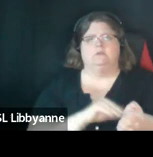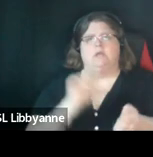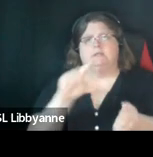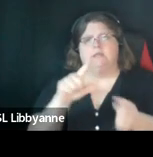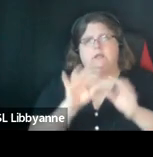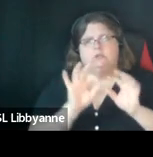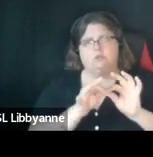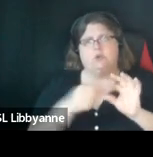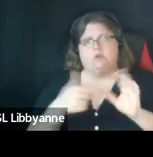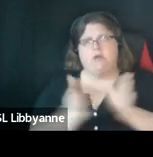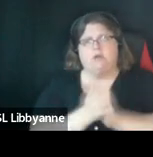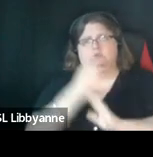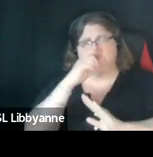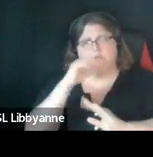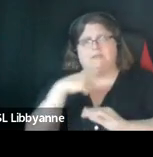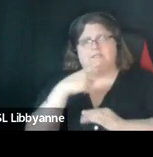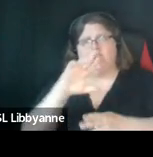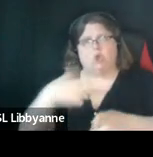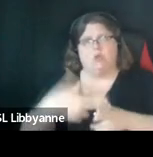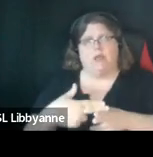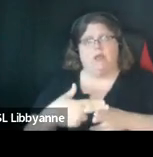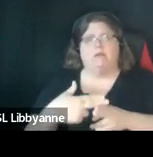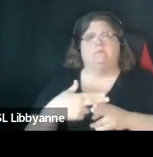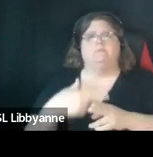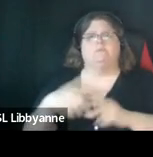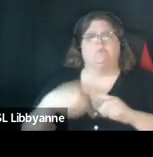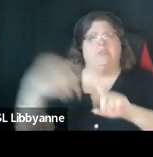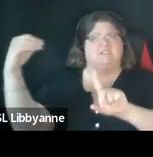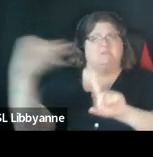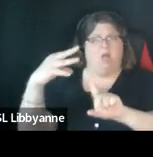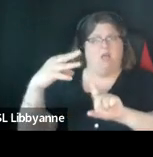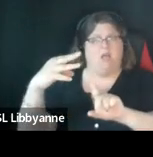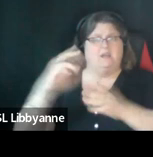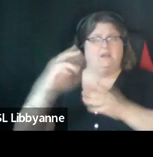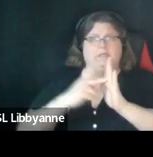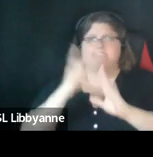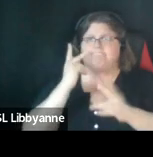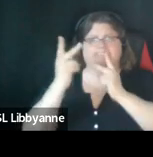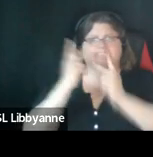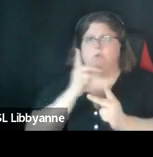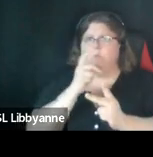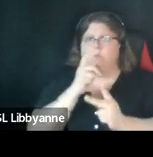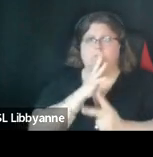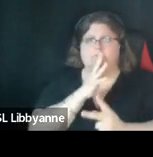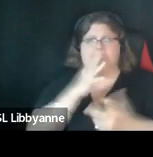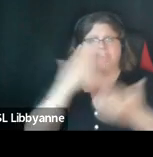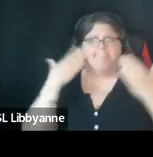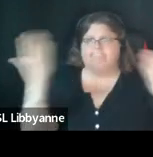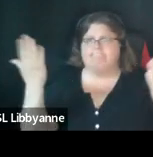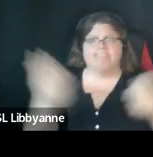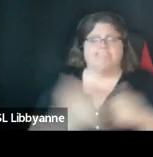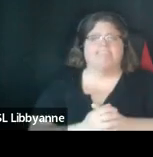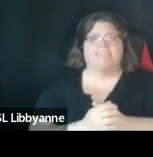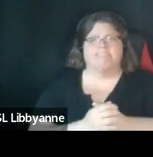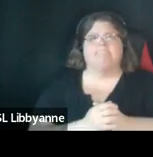have acts that we just say our names because while they're spotlighted in the check they um speaking thank you yes